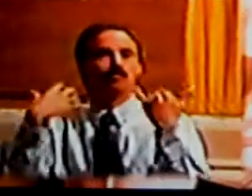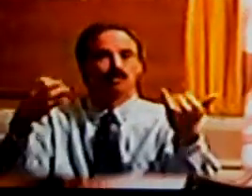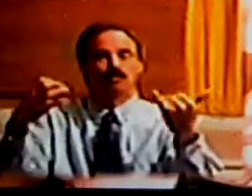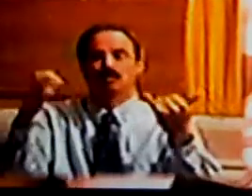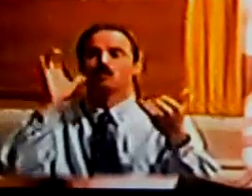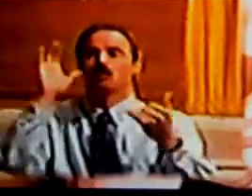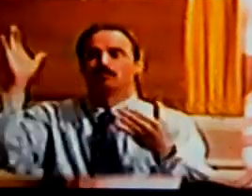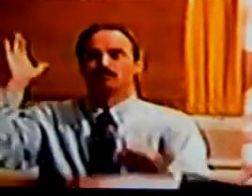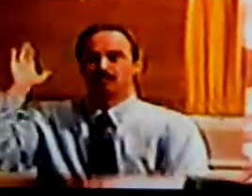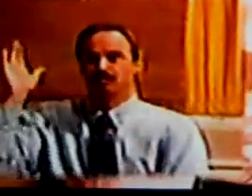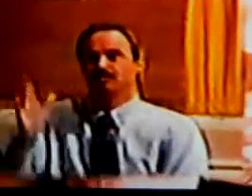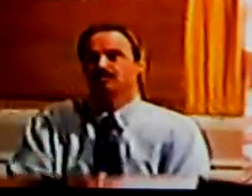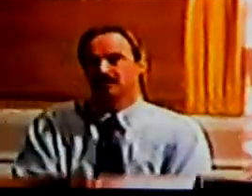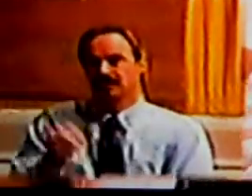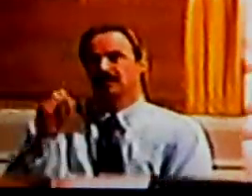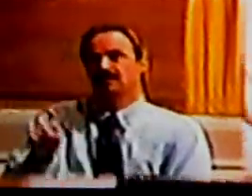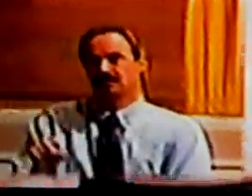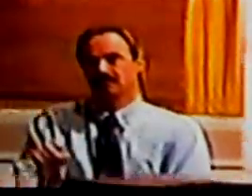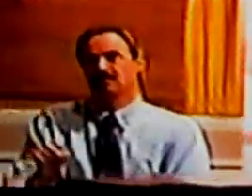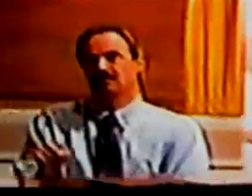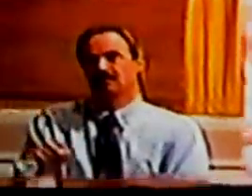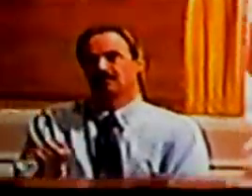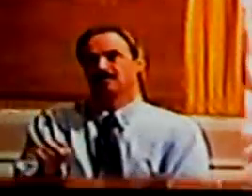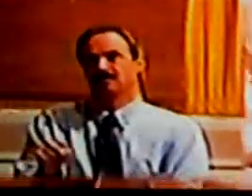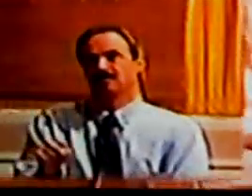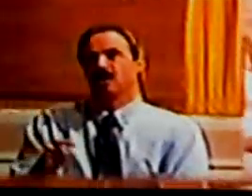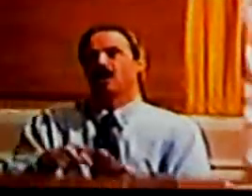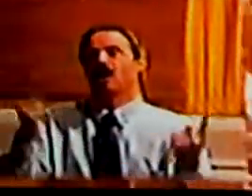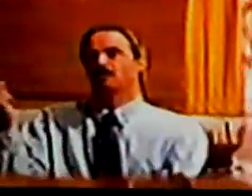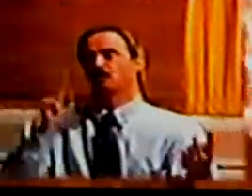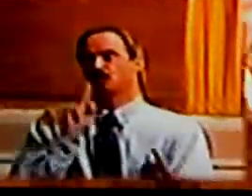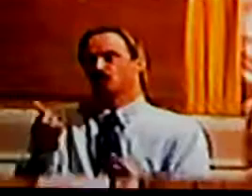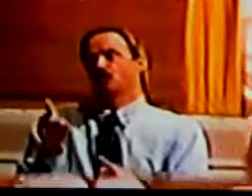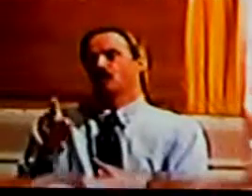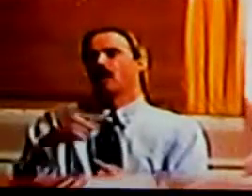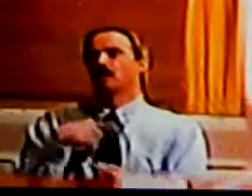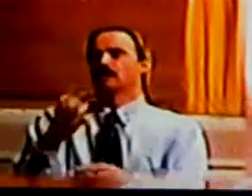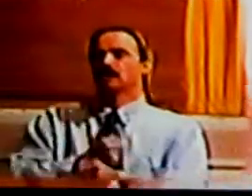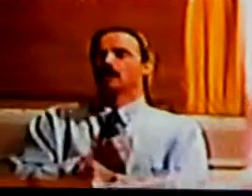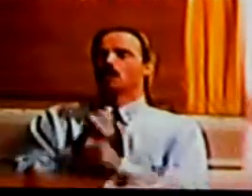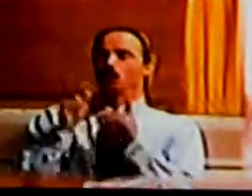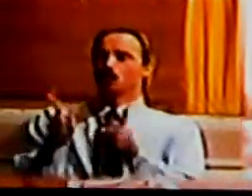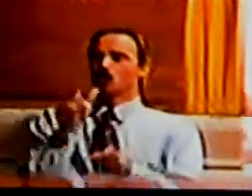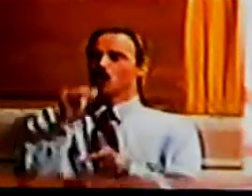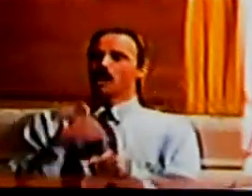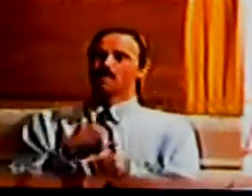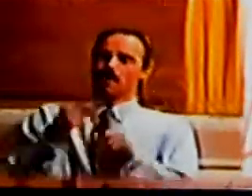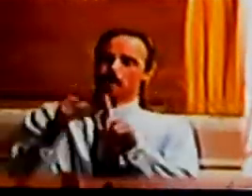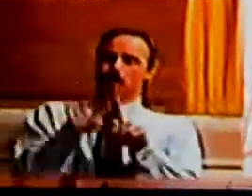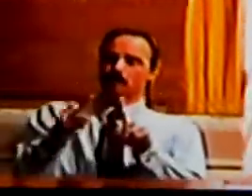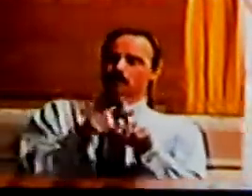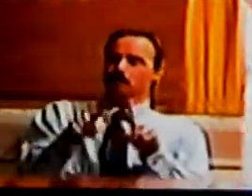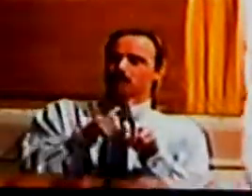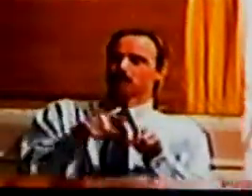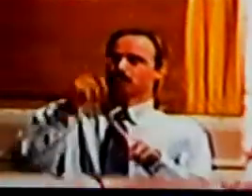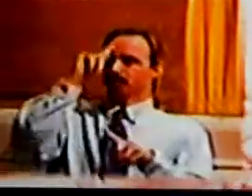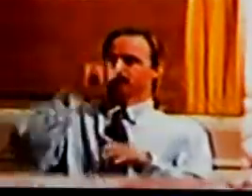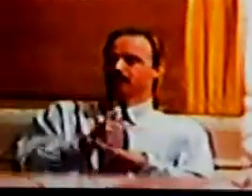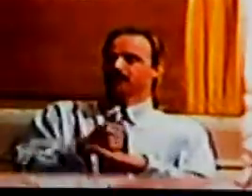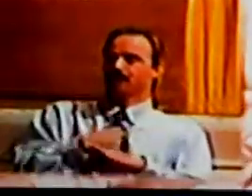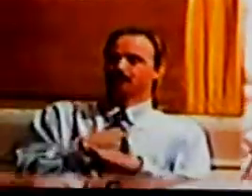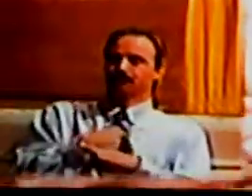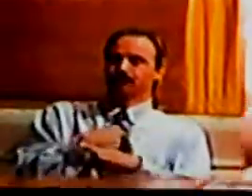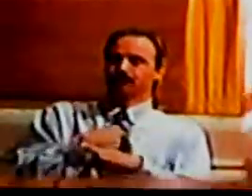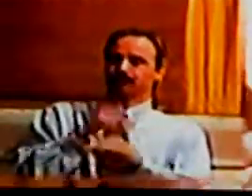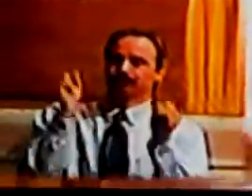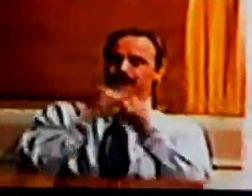of course on the other hand the opposite is true i can take someone that's got like that positive mindset they just have that glow about them